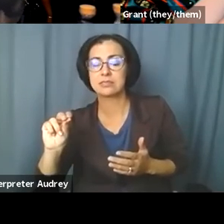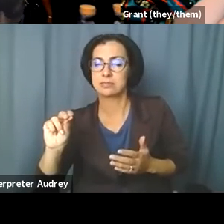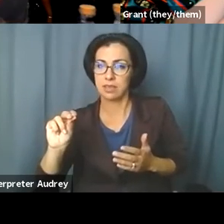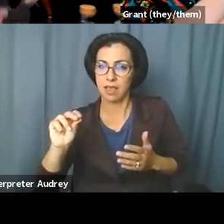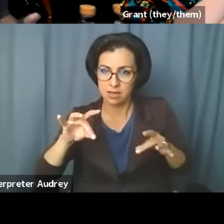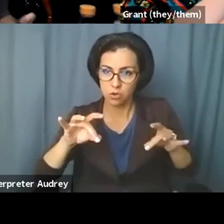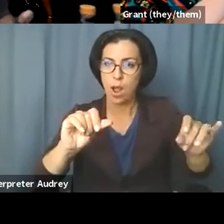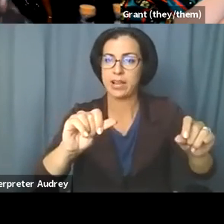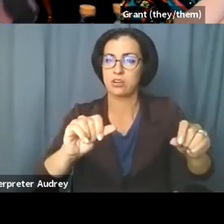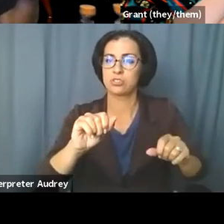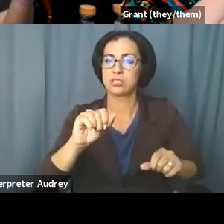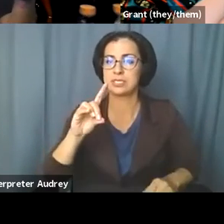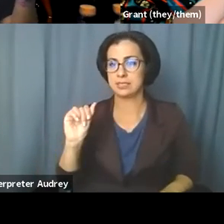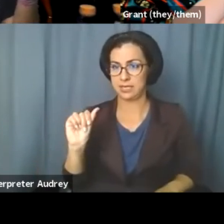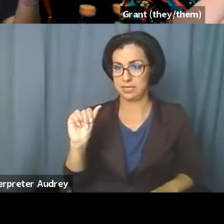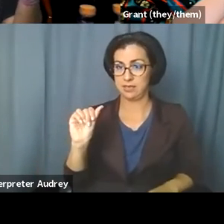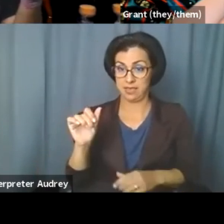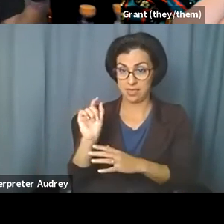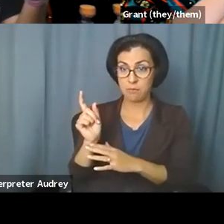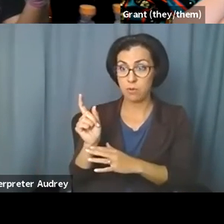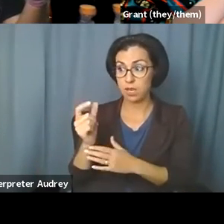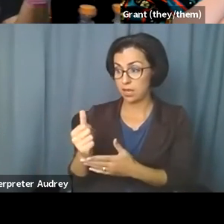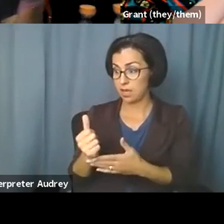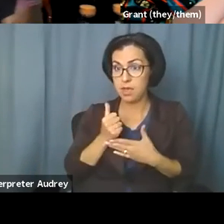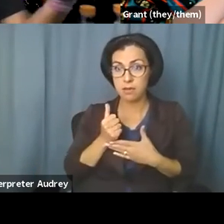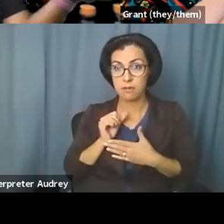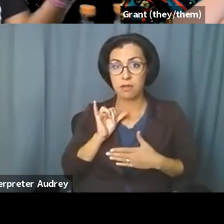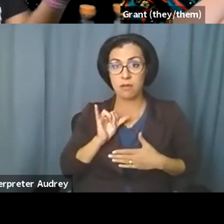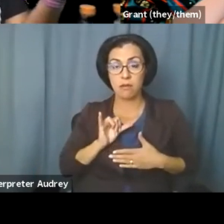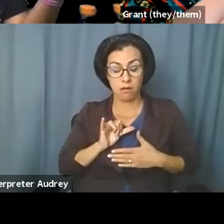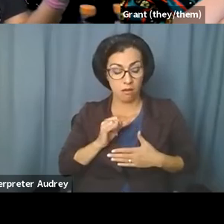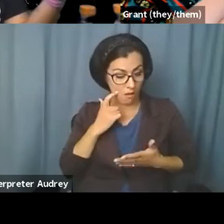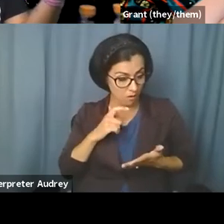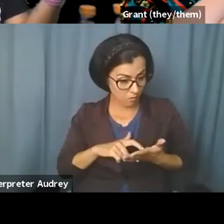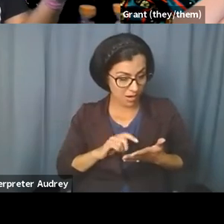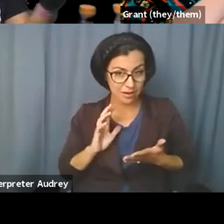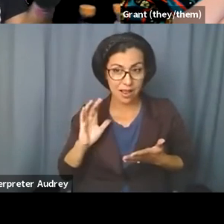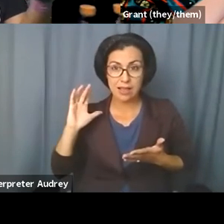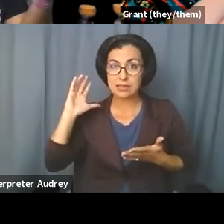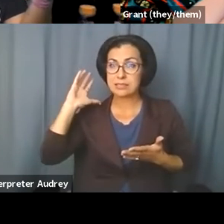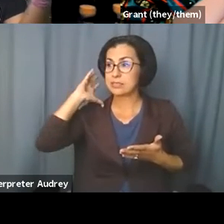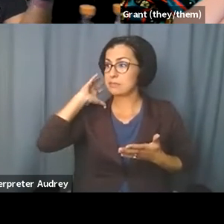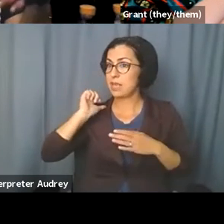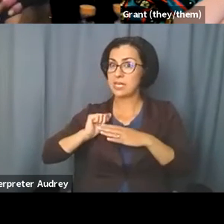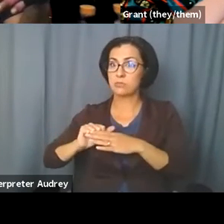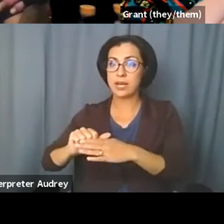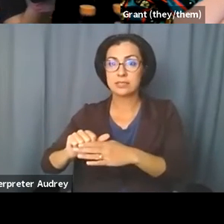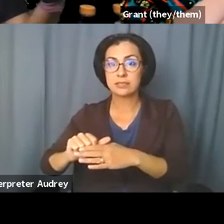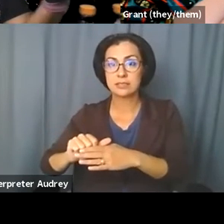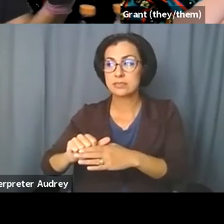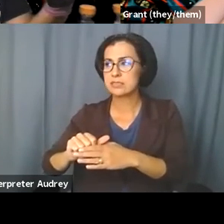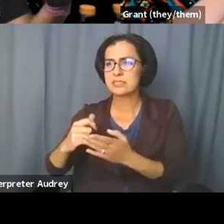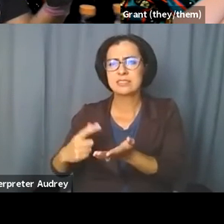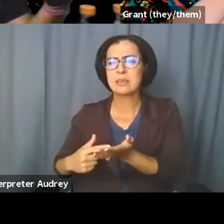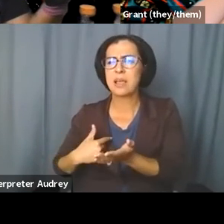And in that moment that helped me to recognize in my past practice where there were places where I thought that I was doing